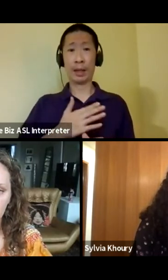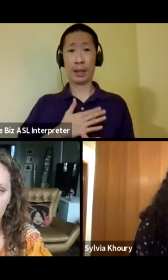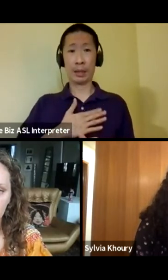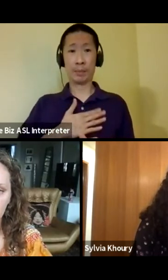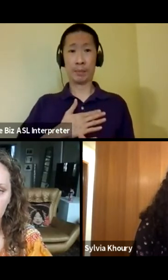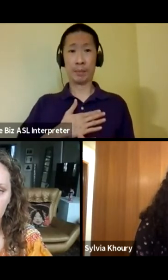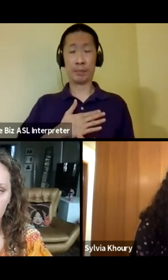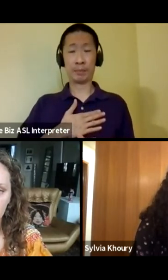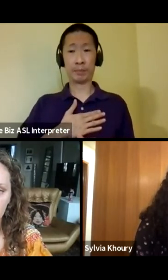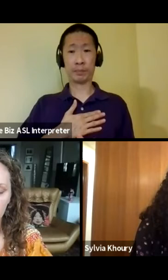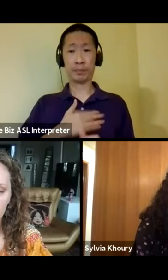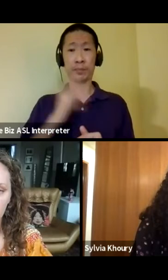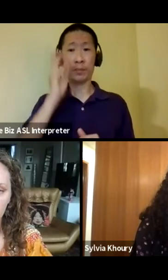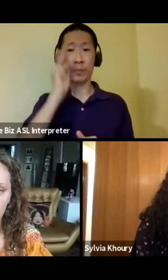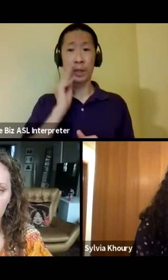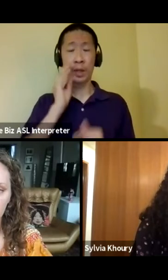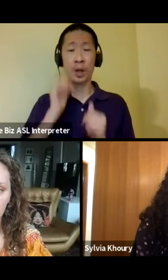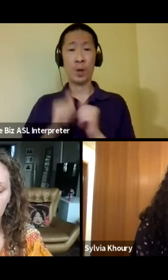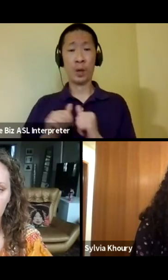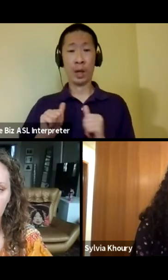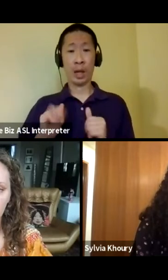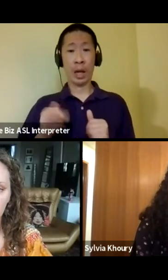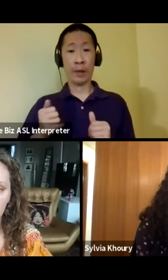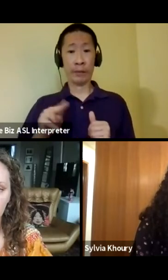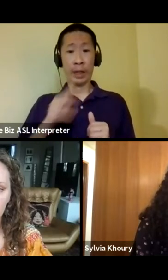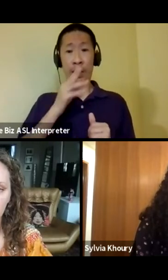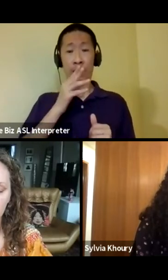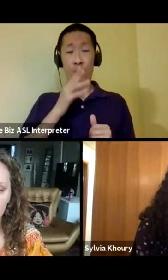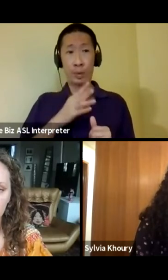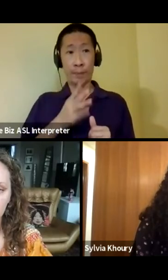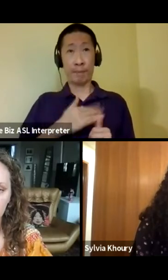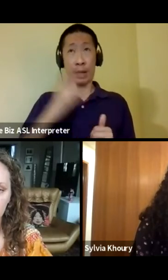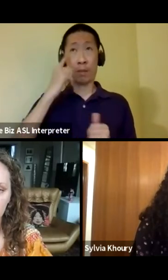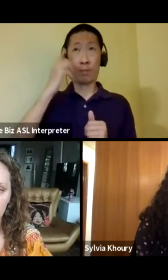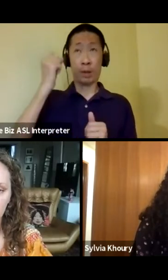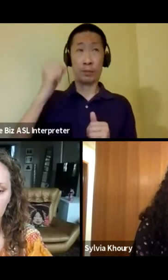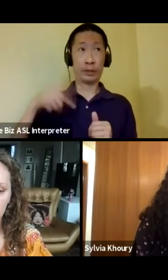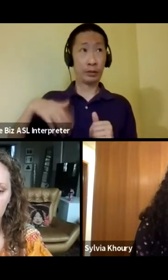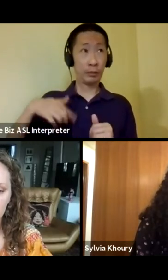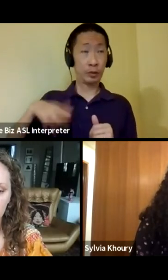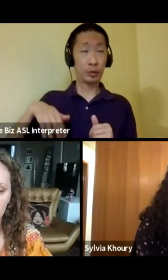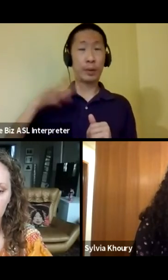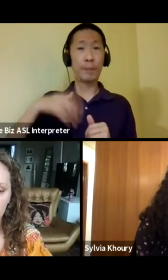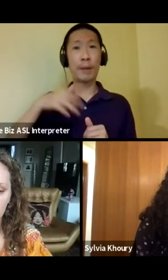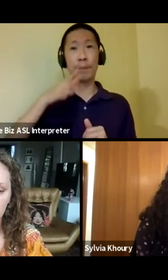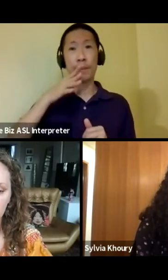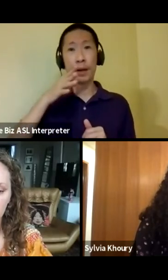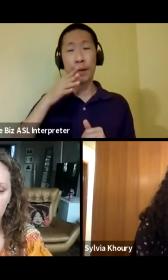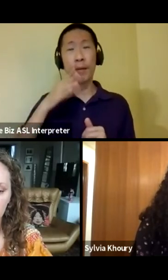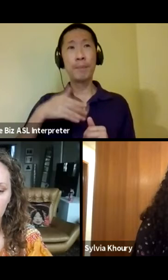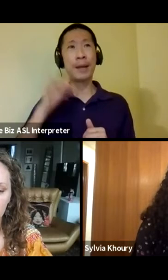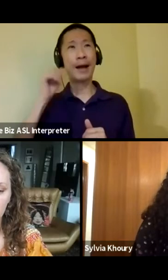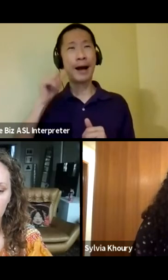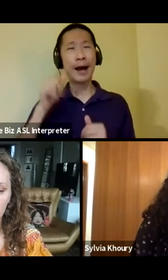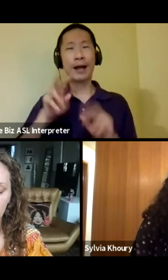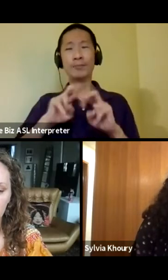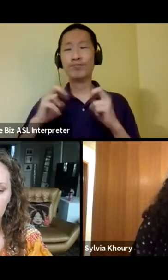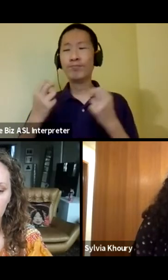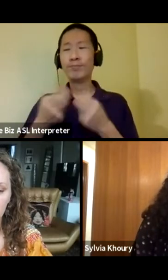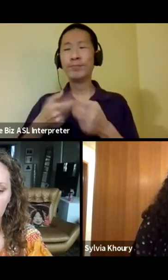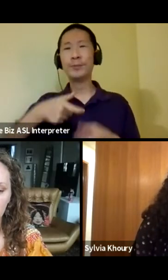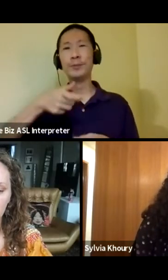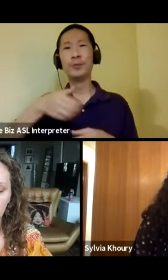my experience with Afghan women, my memories growing up, is my mom and my aunts sitting around drinking tea,